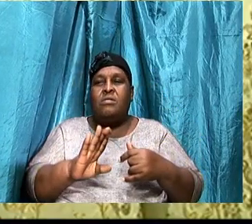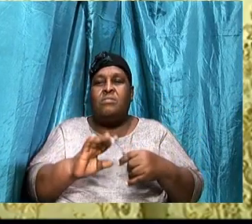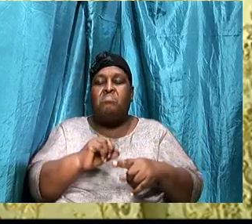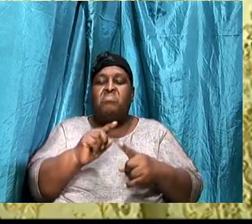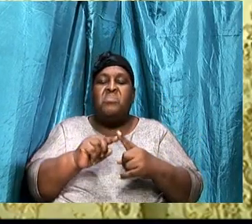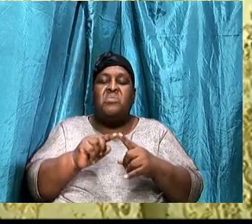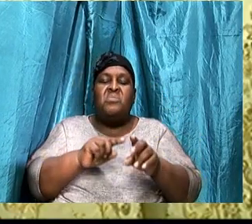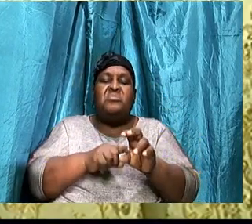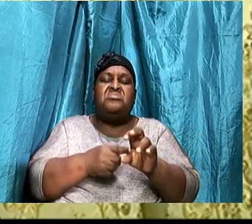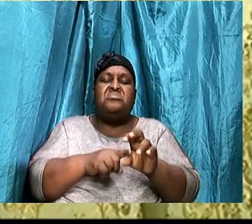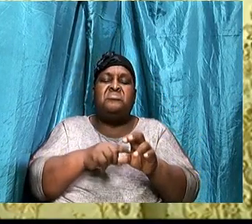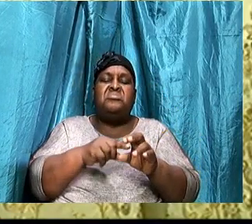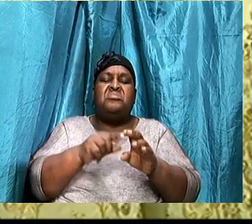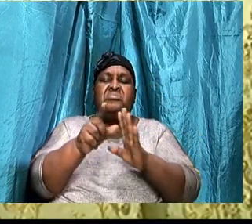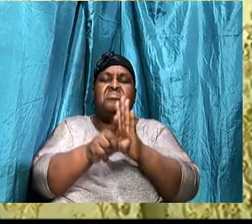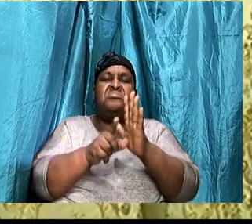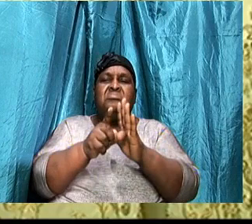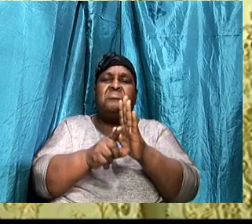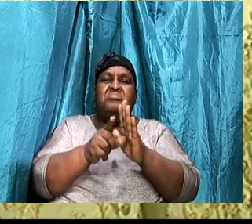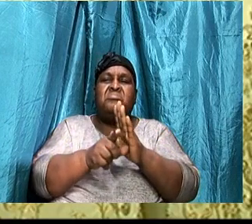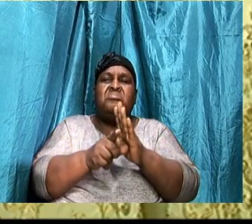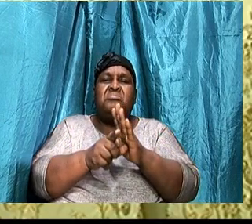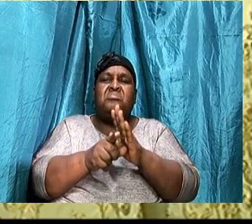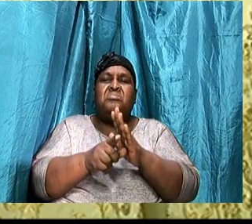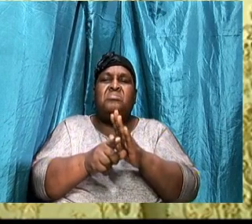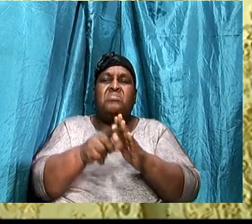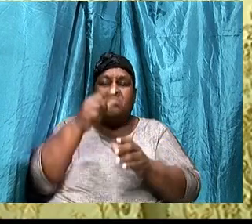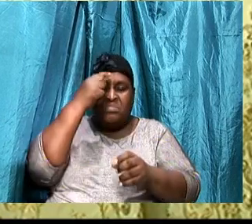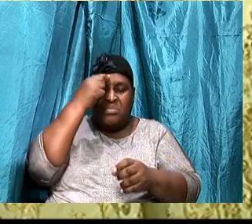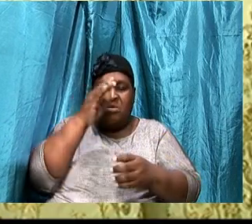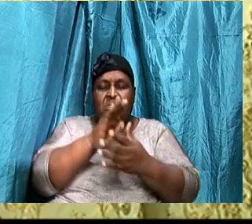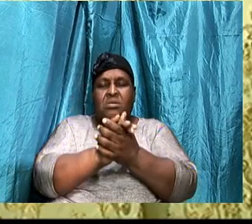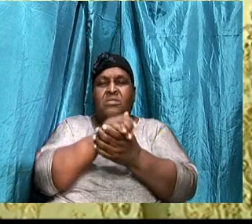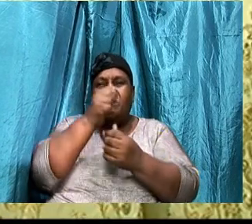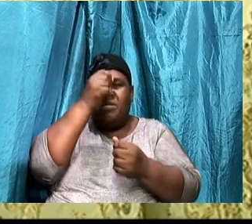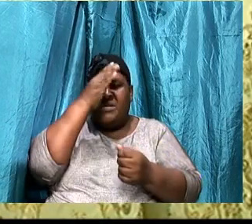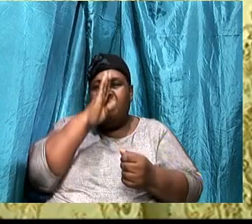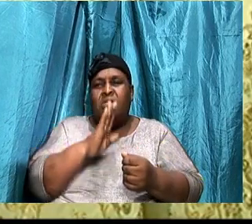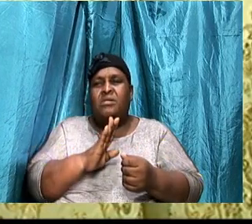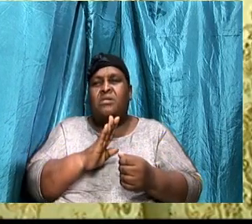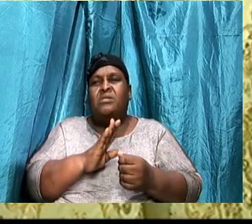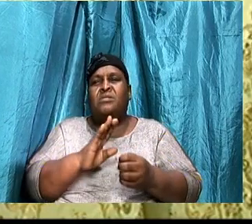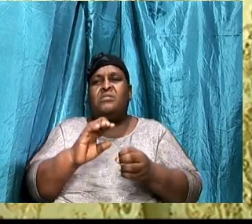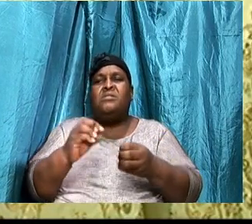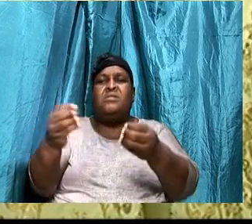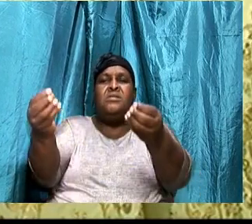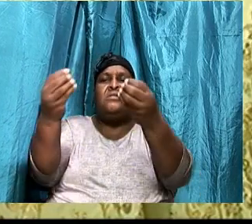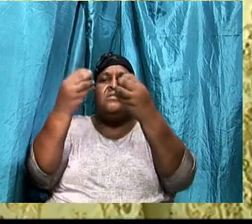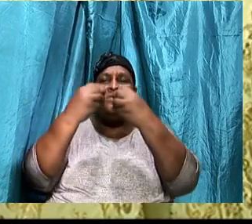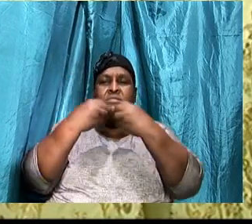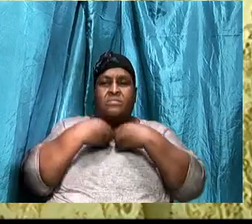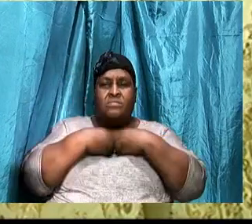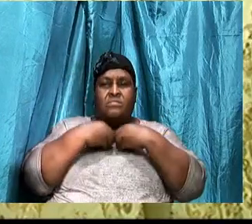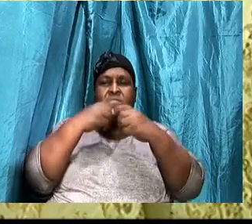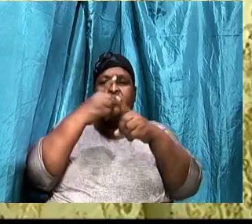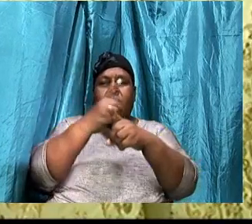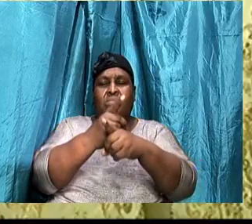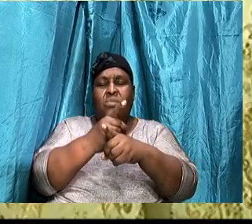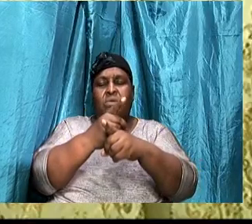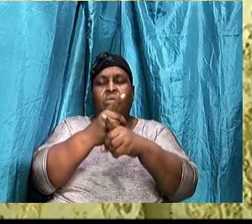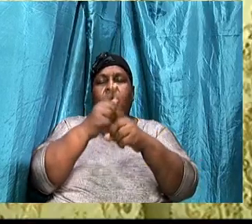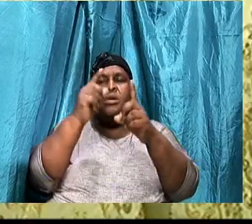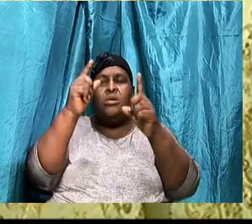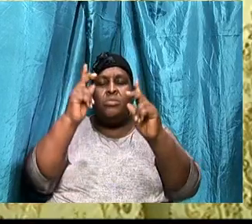the lesson, that overcometh the man. And I believe that God has given us the right person.